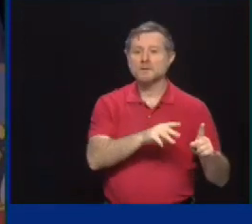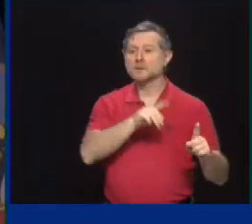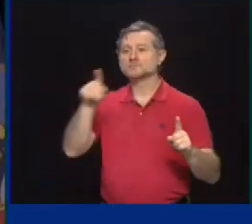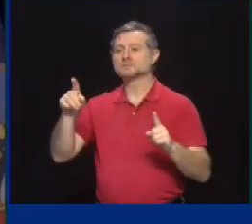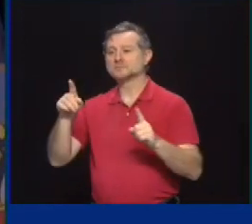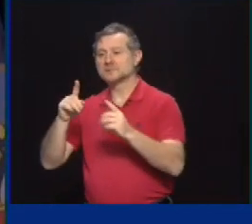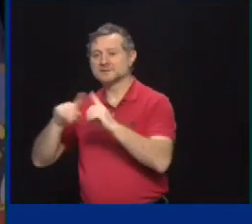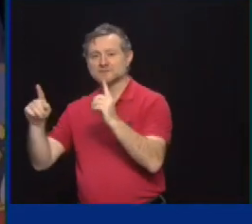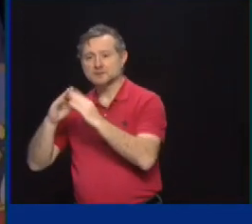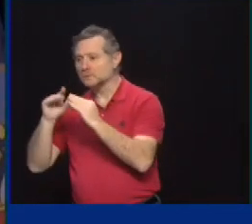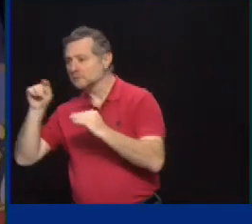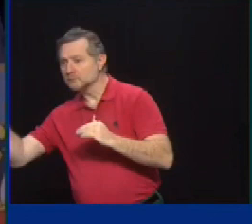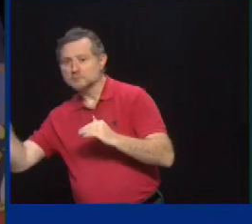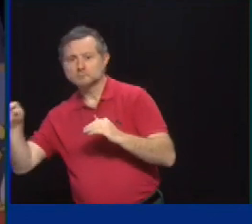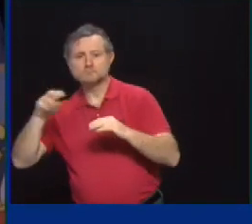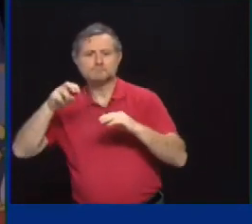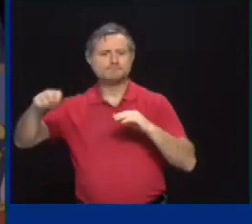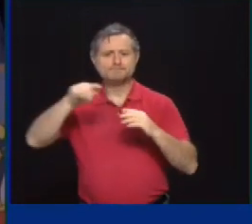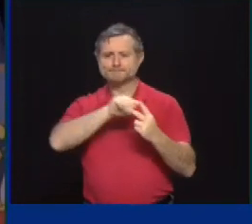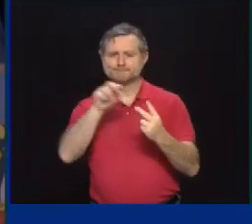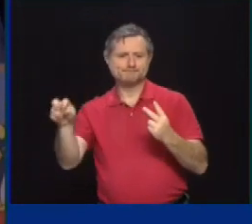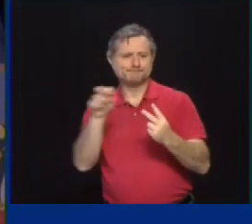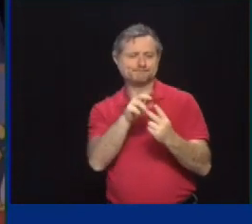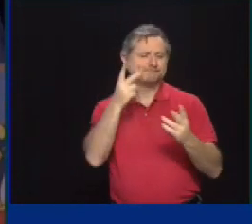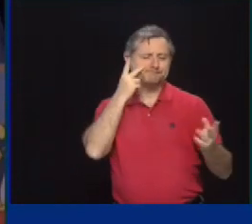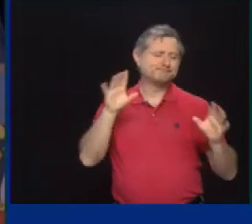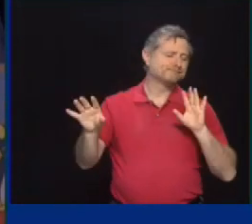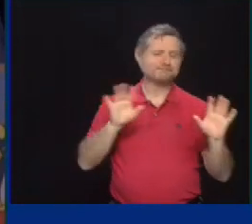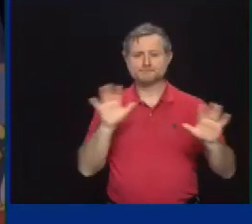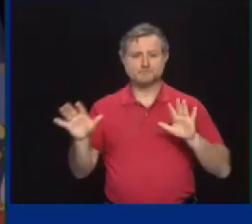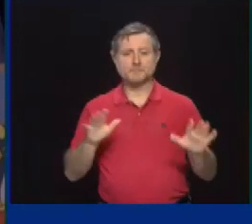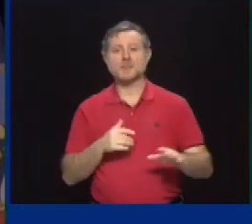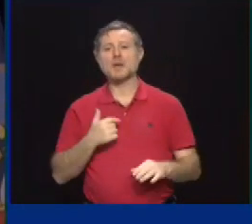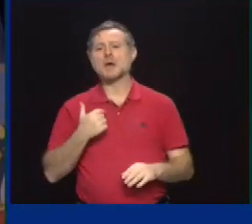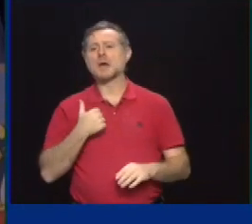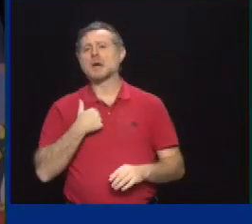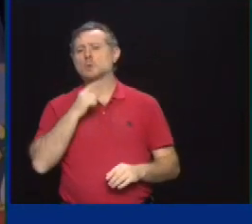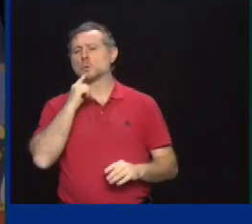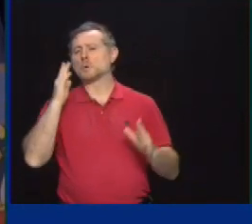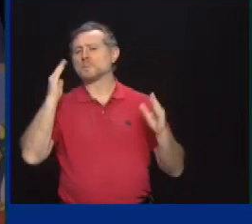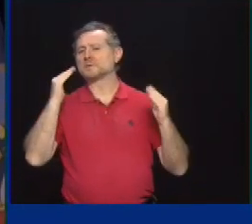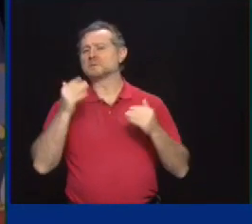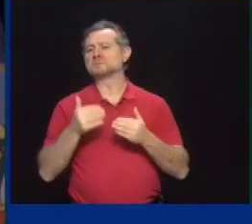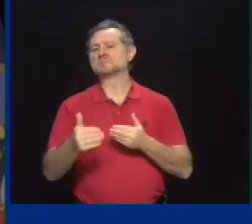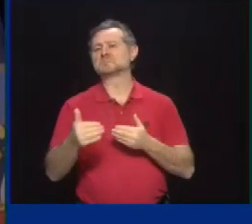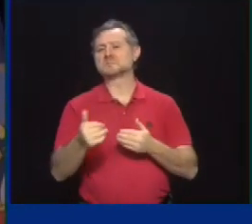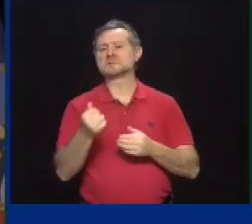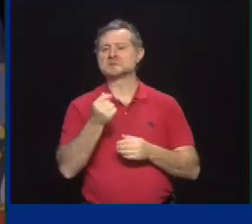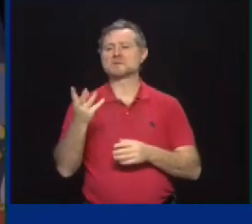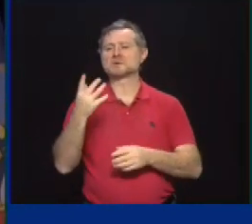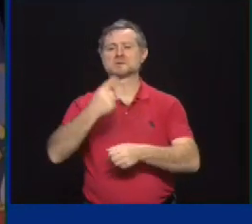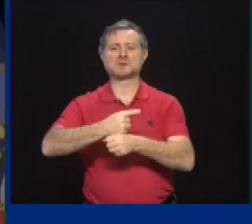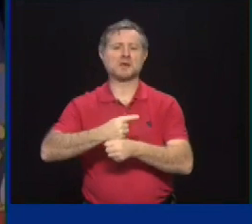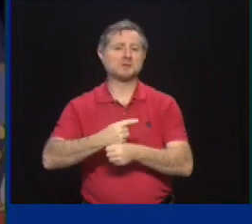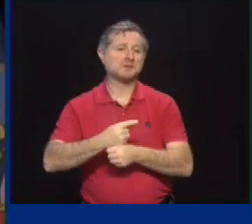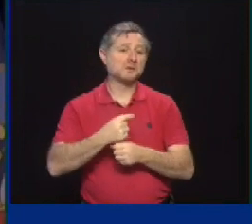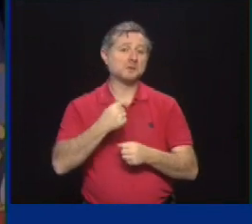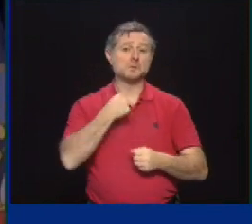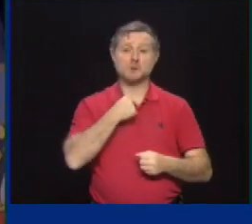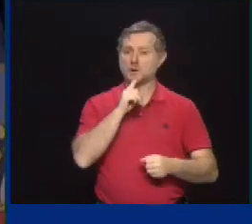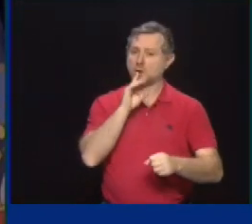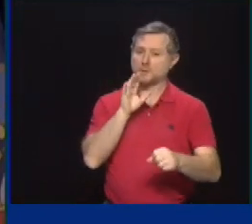ready to be released very shortly. So I would say within a few days. I promise transparency.